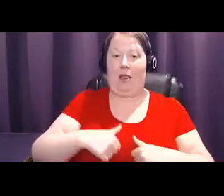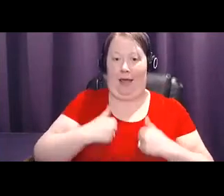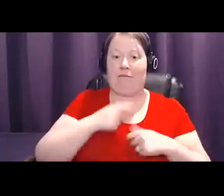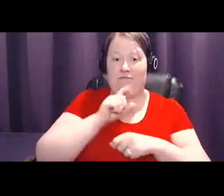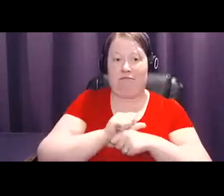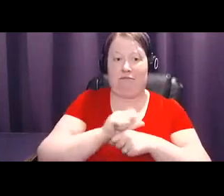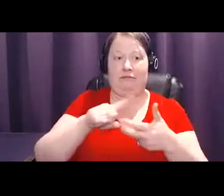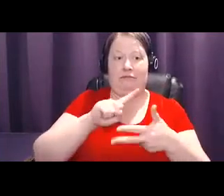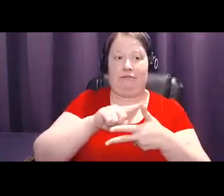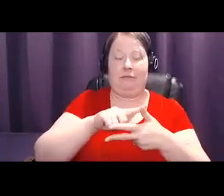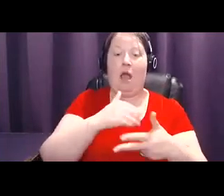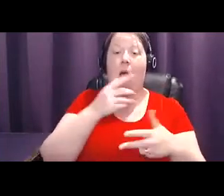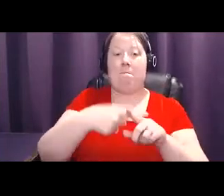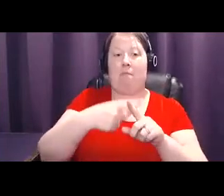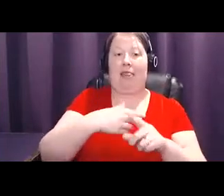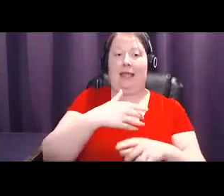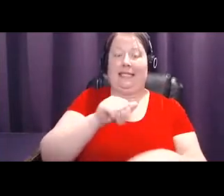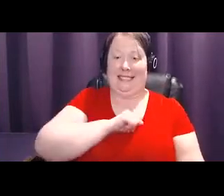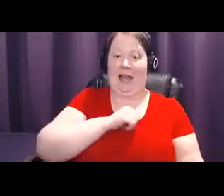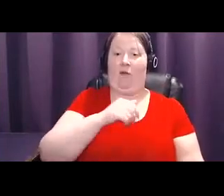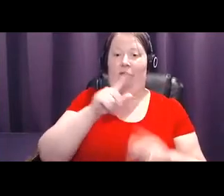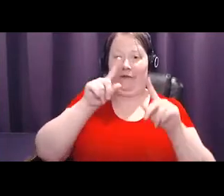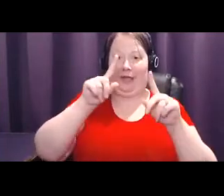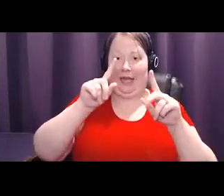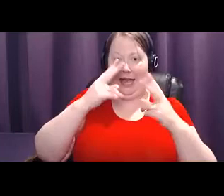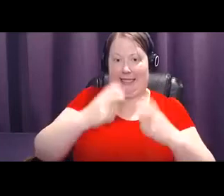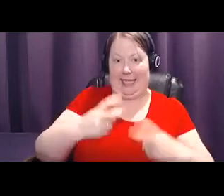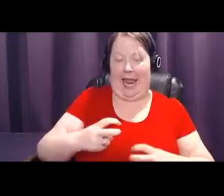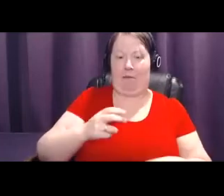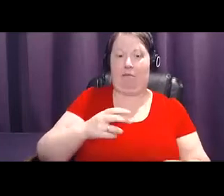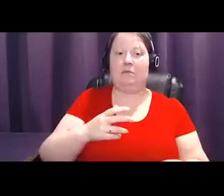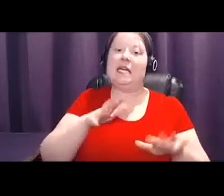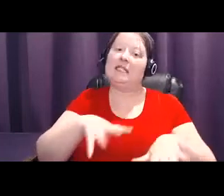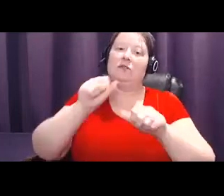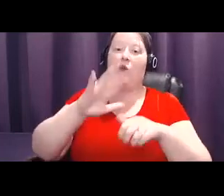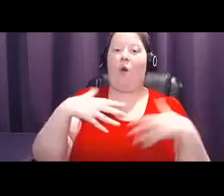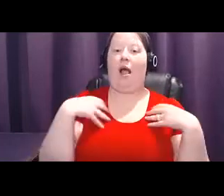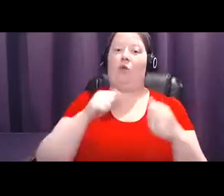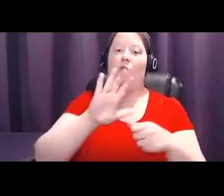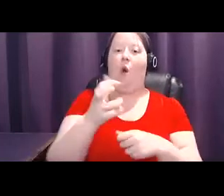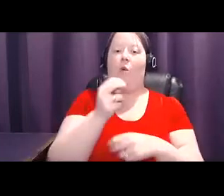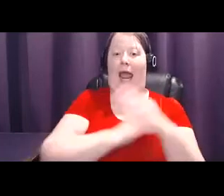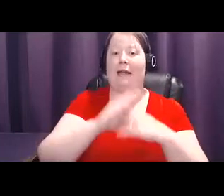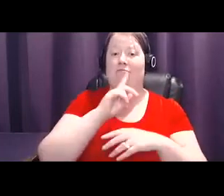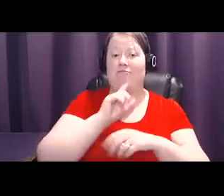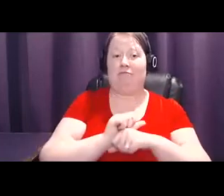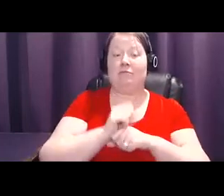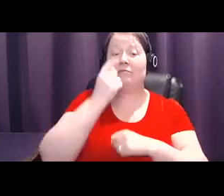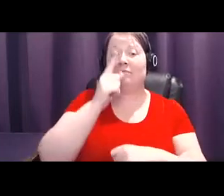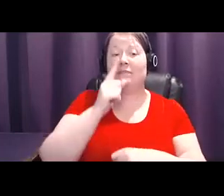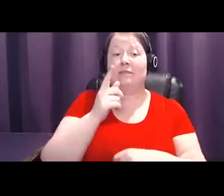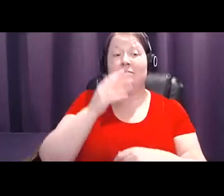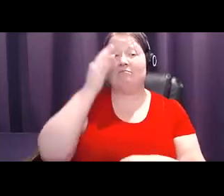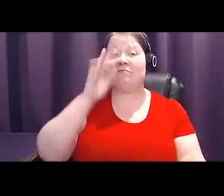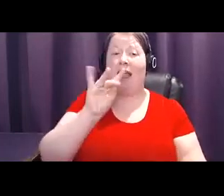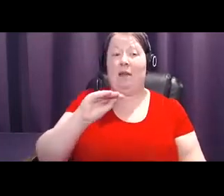self-exam. Take your health into your own hands. Because nearly 80% of young women diagnosed with breast cancer find their